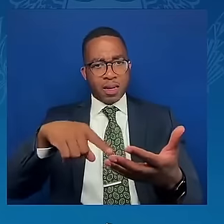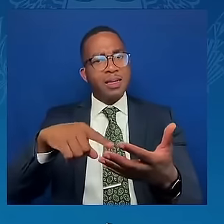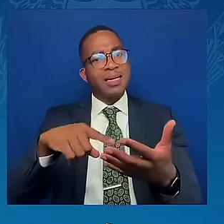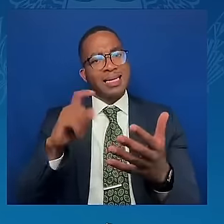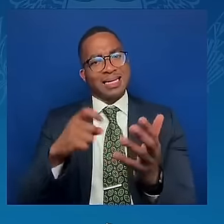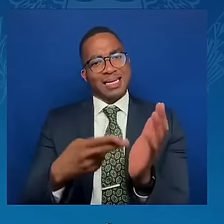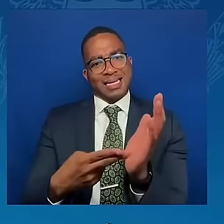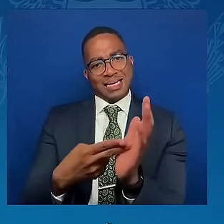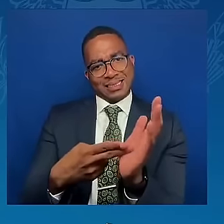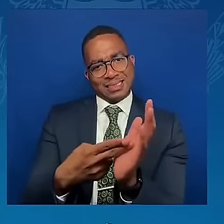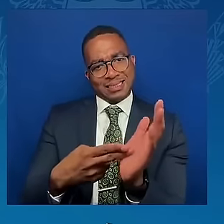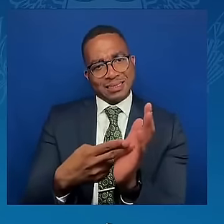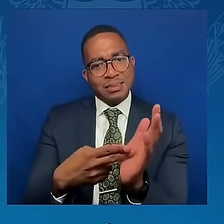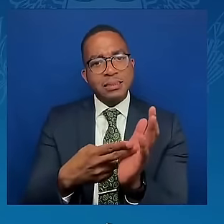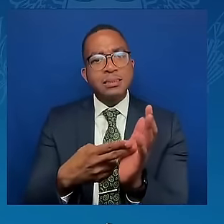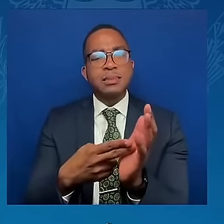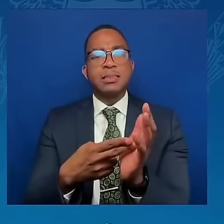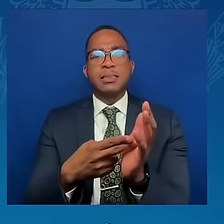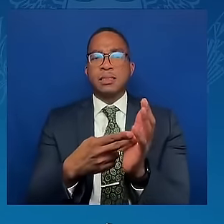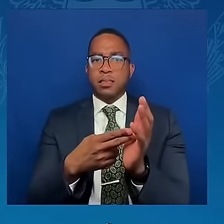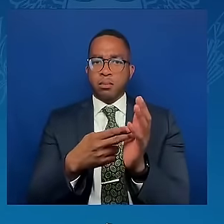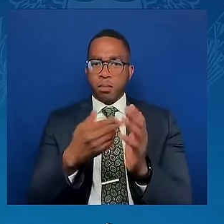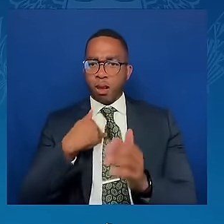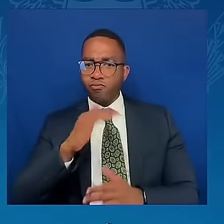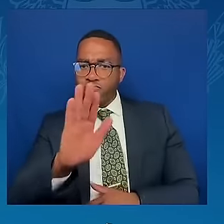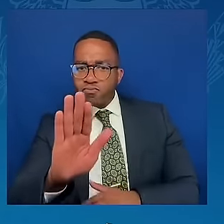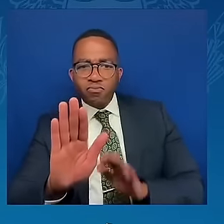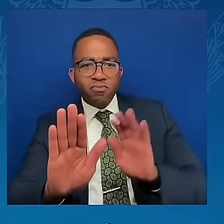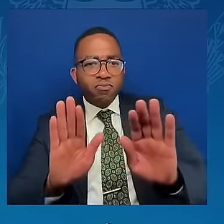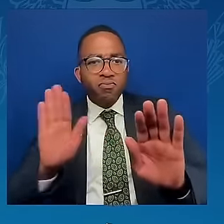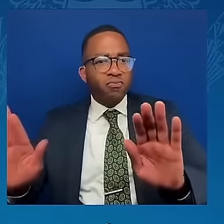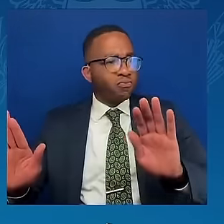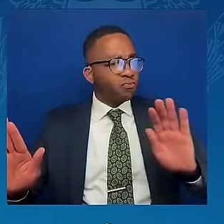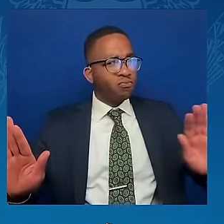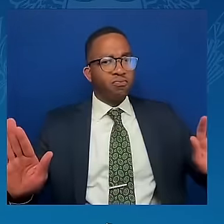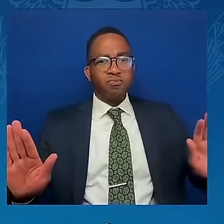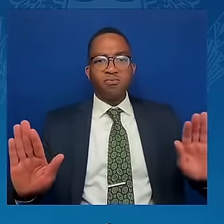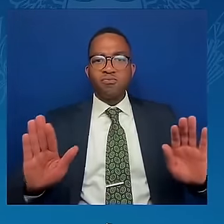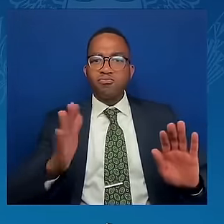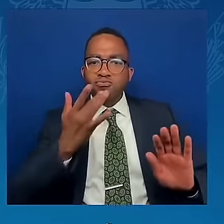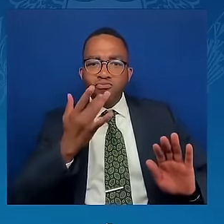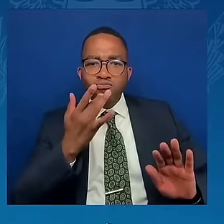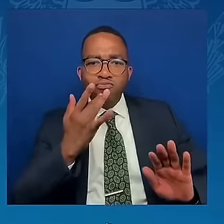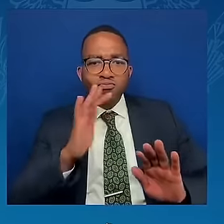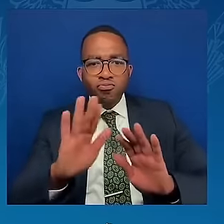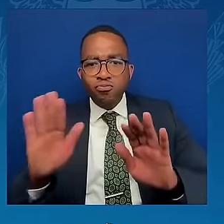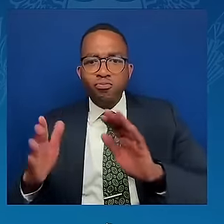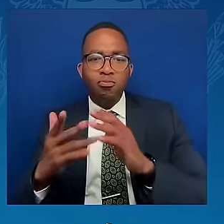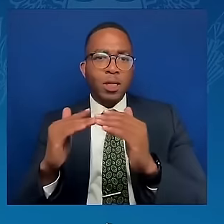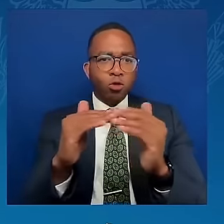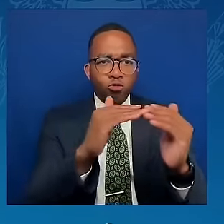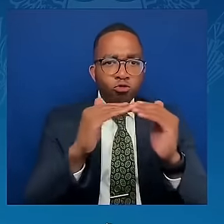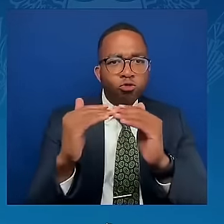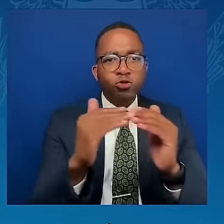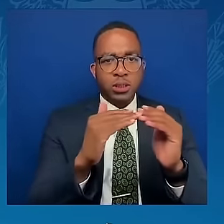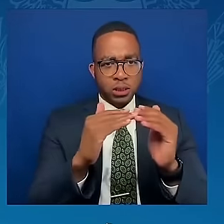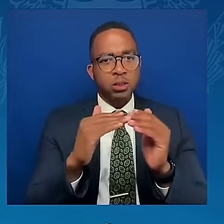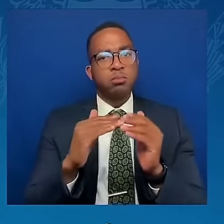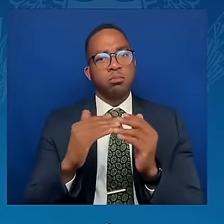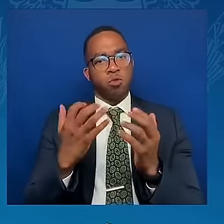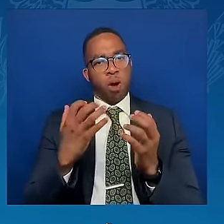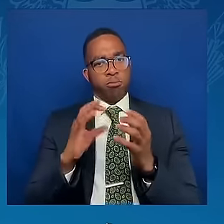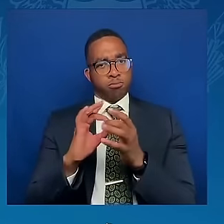of nations, and equality in relations between peoples. The world